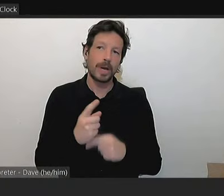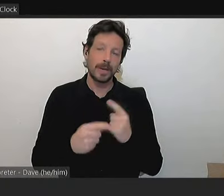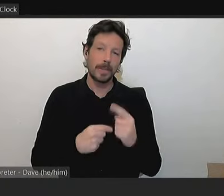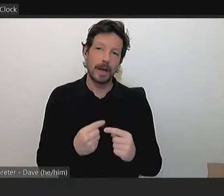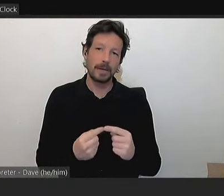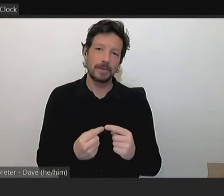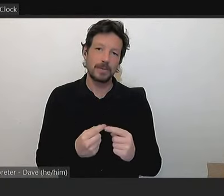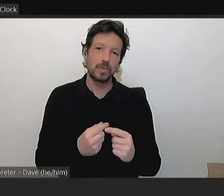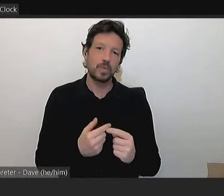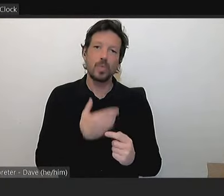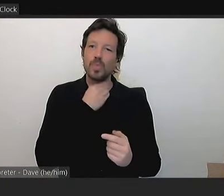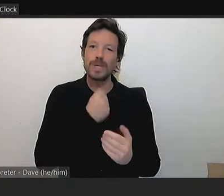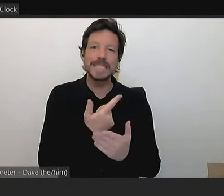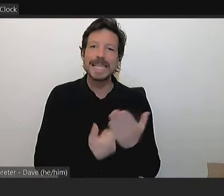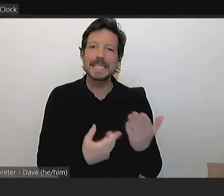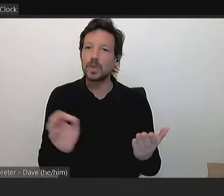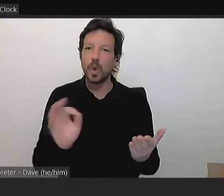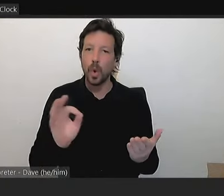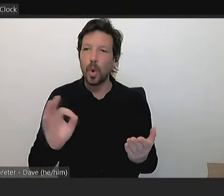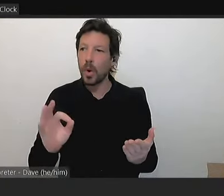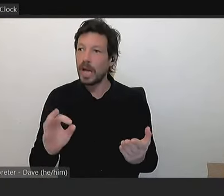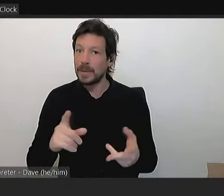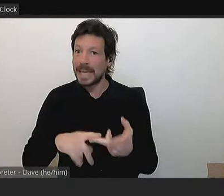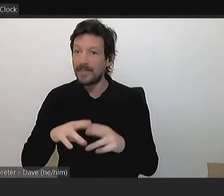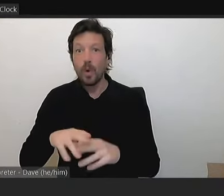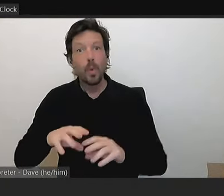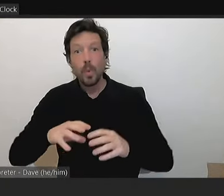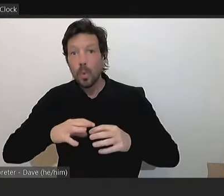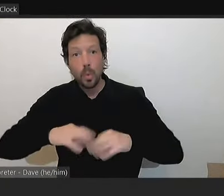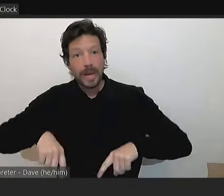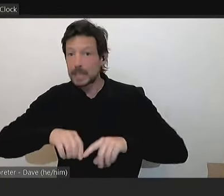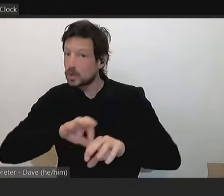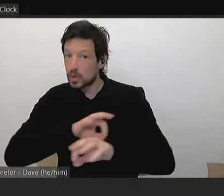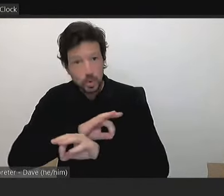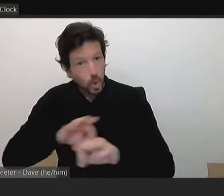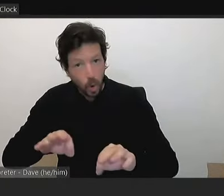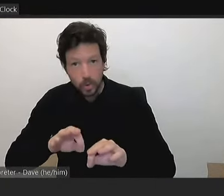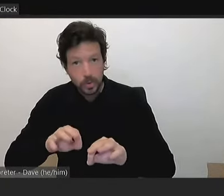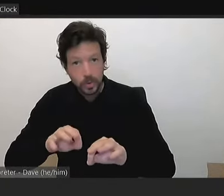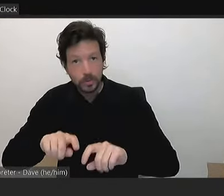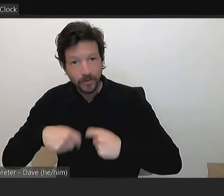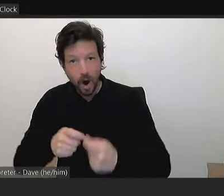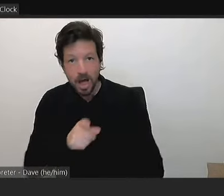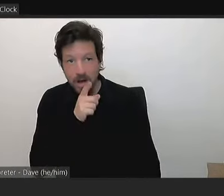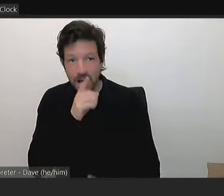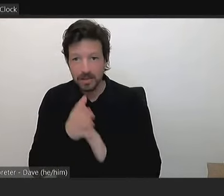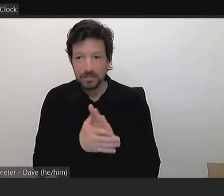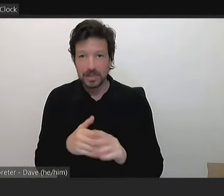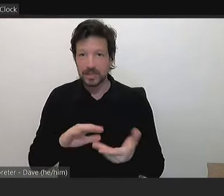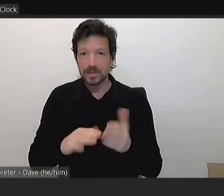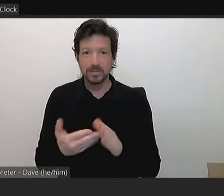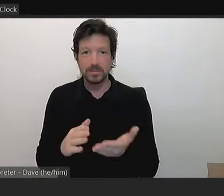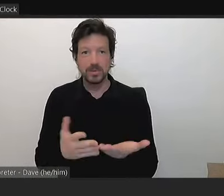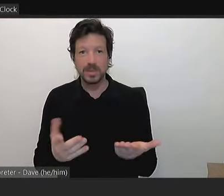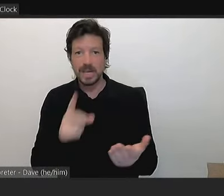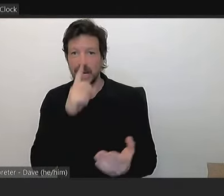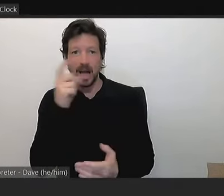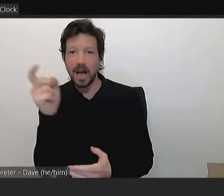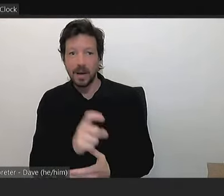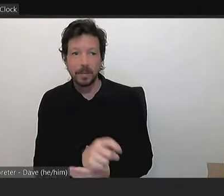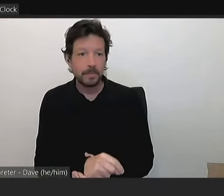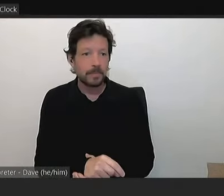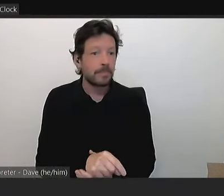list items. If we do not do that, we cannot apply our trade to our community. This is the current state of Pitch 2